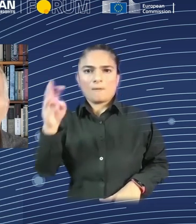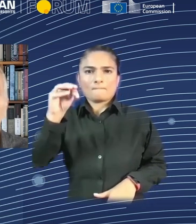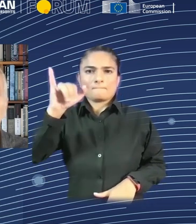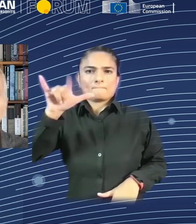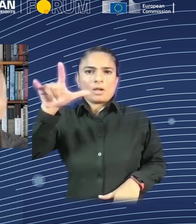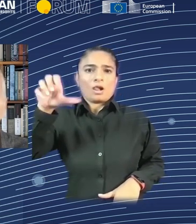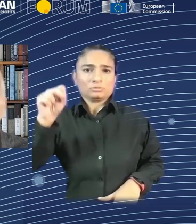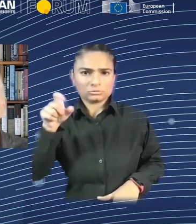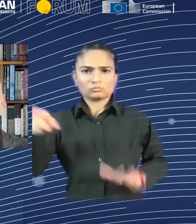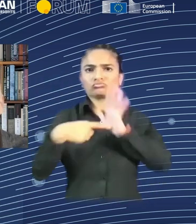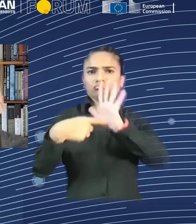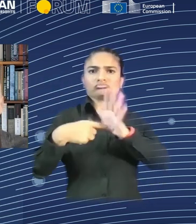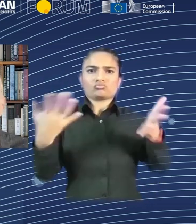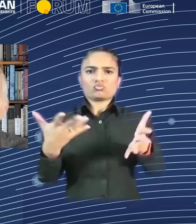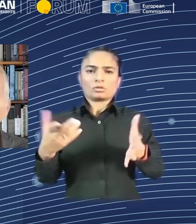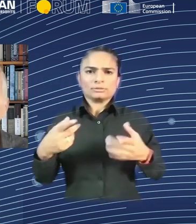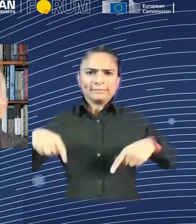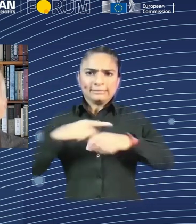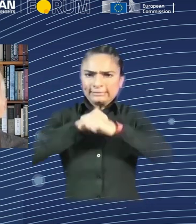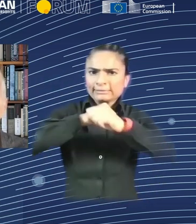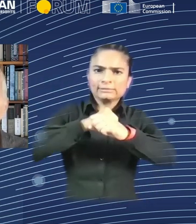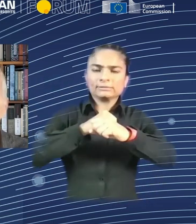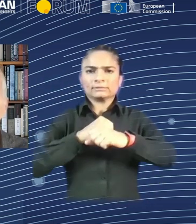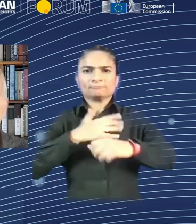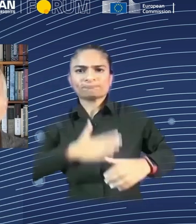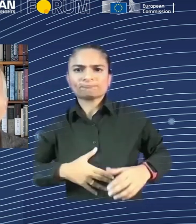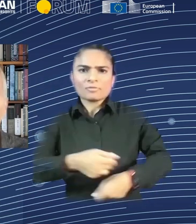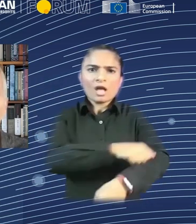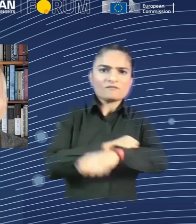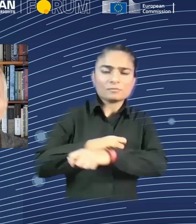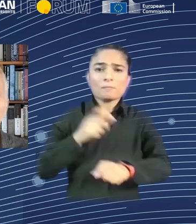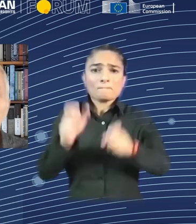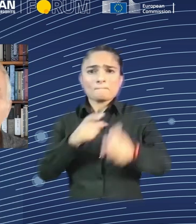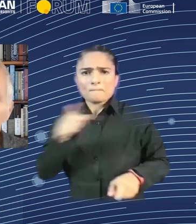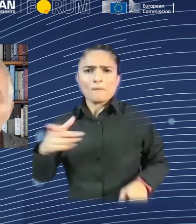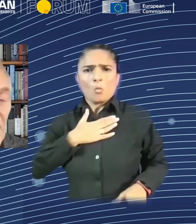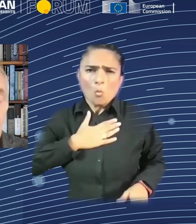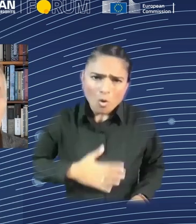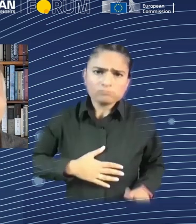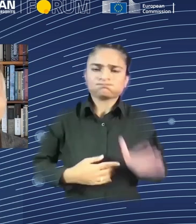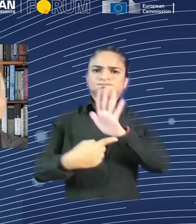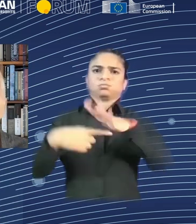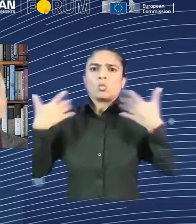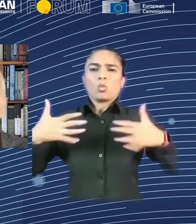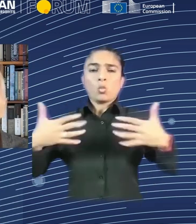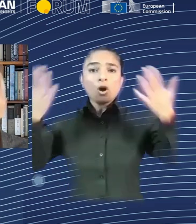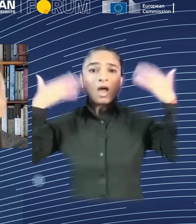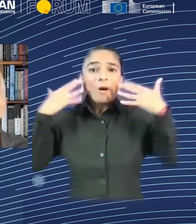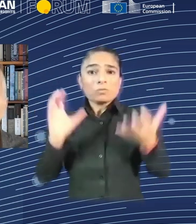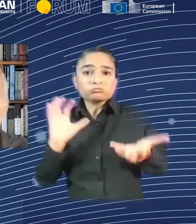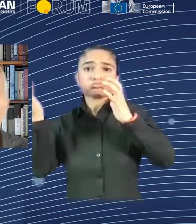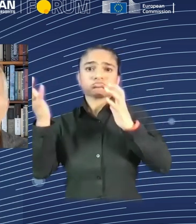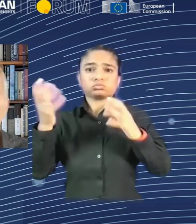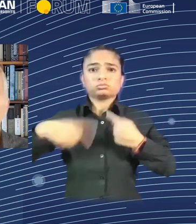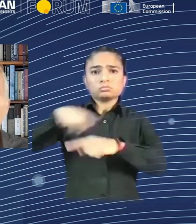climate crisis today? Or those who still deny and resist the necessary action? The values of those who seek